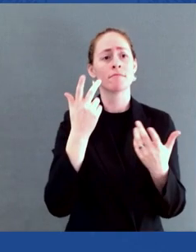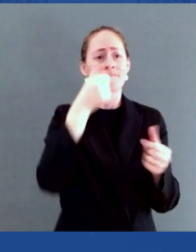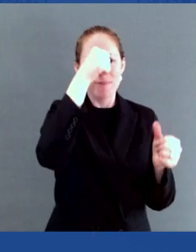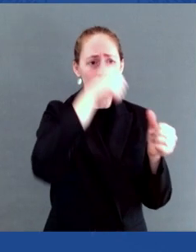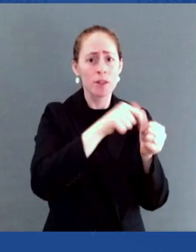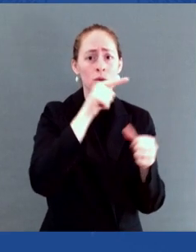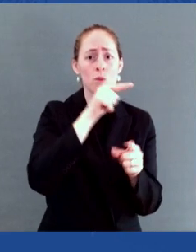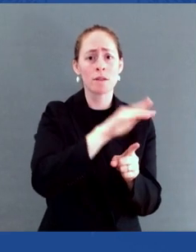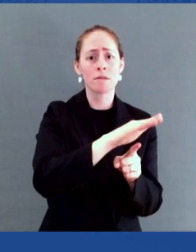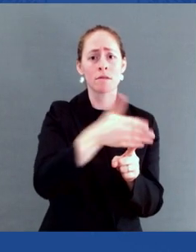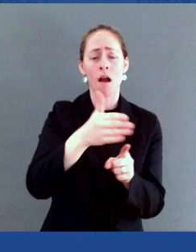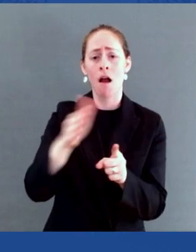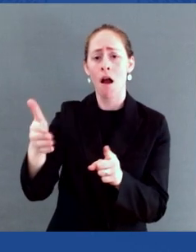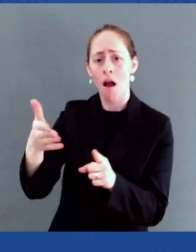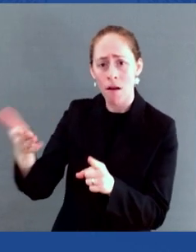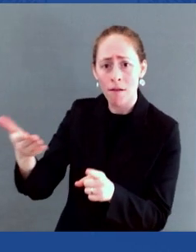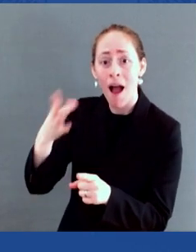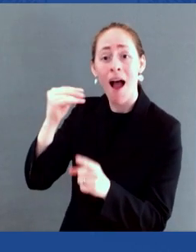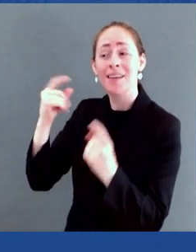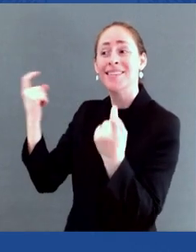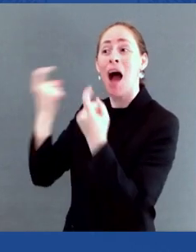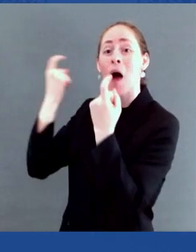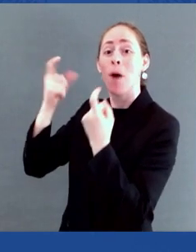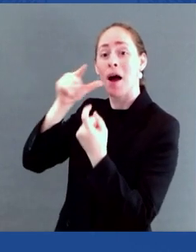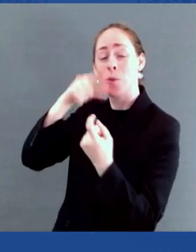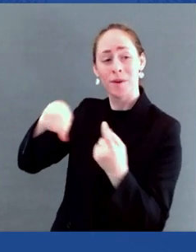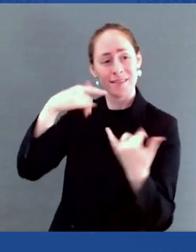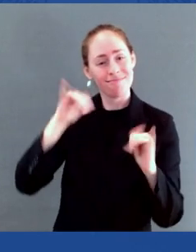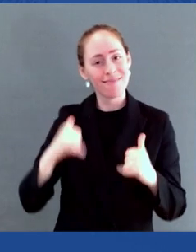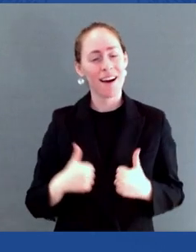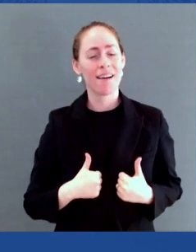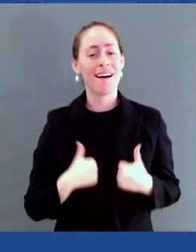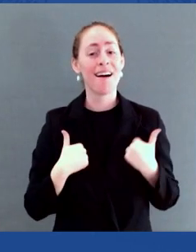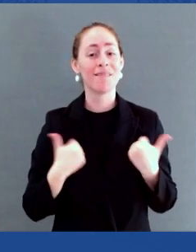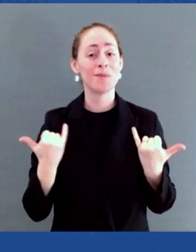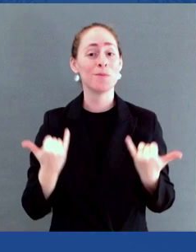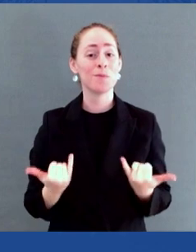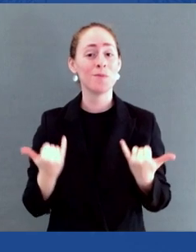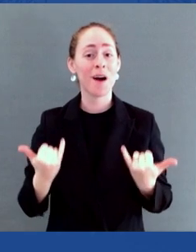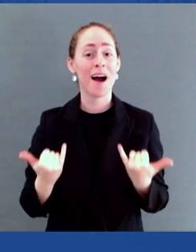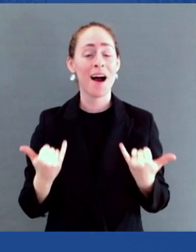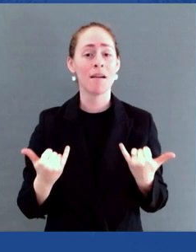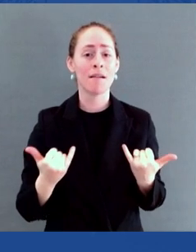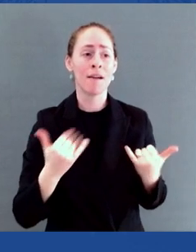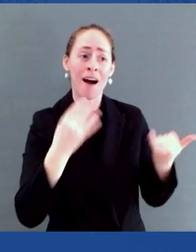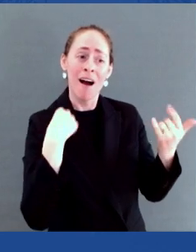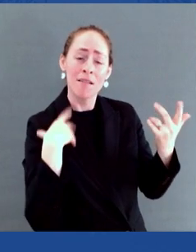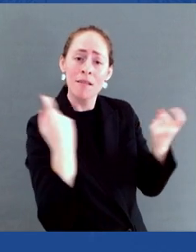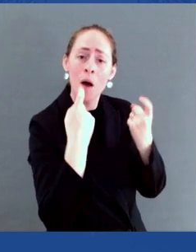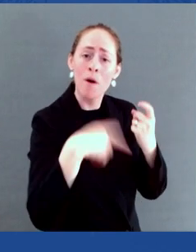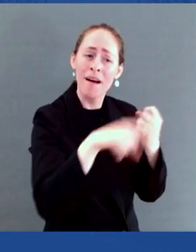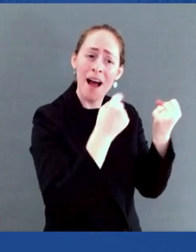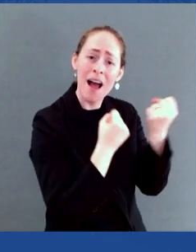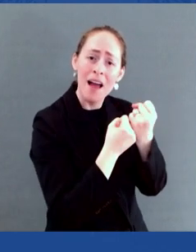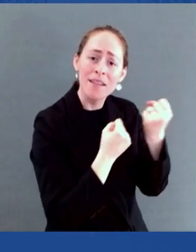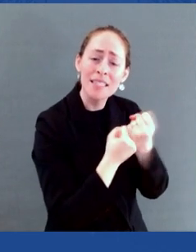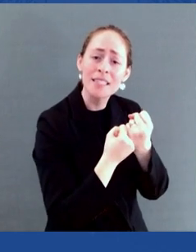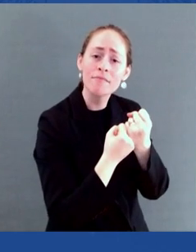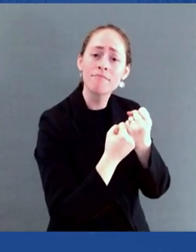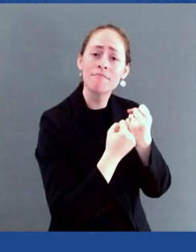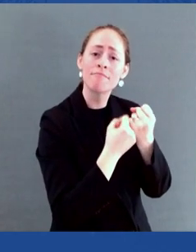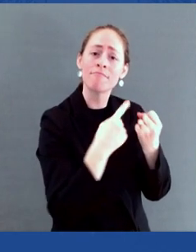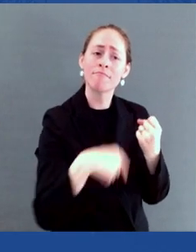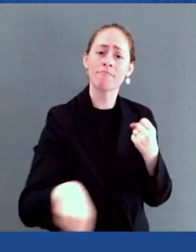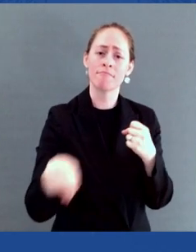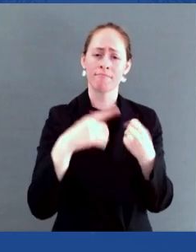the advocates, the healers, the freedom warriors who lead the work today. I founded True